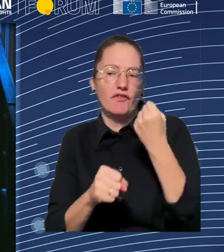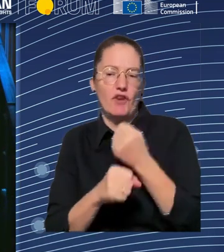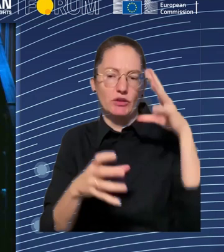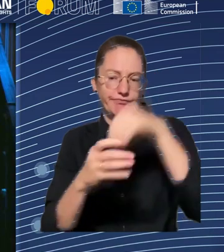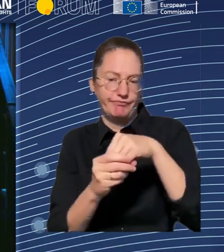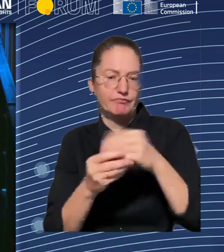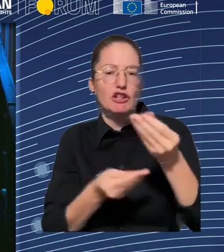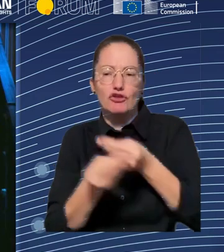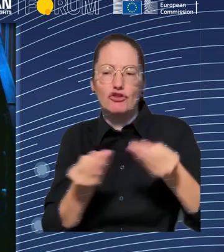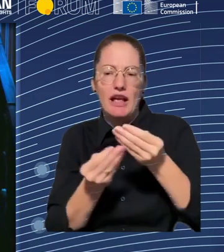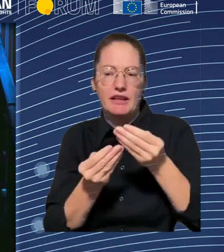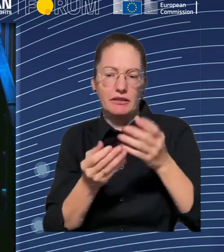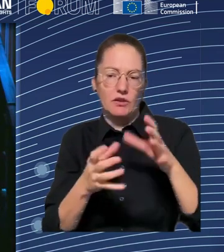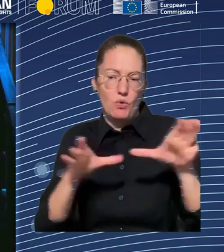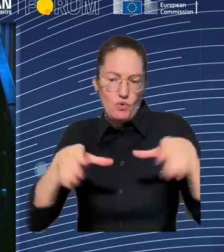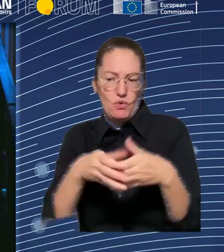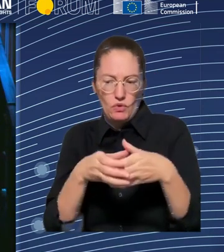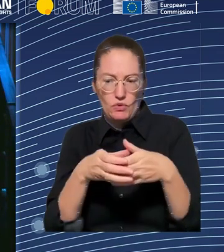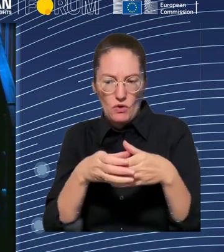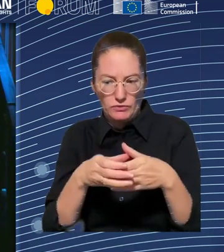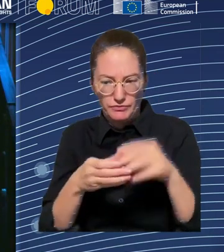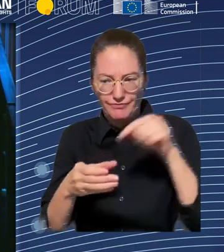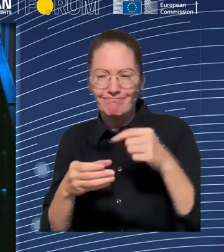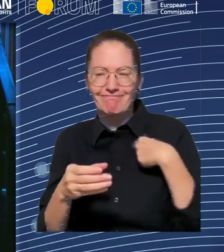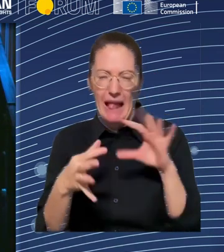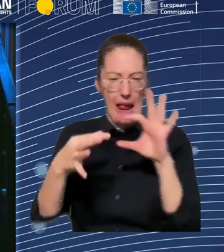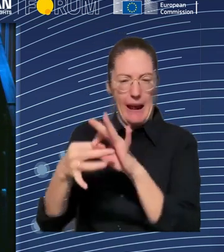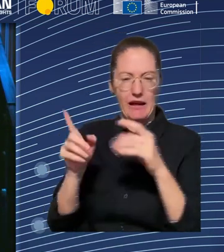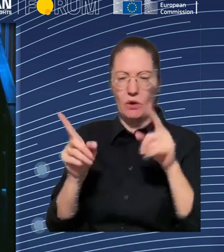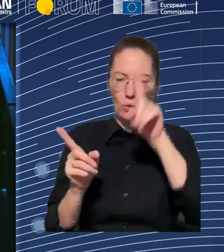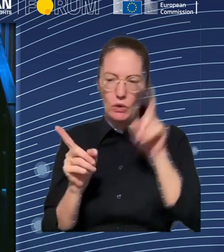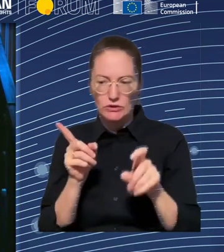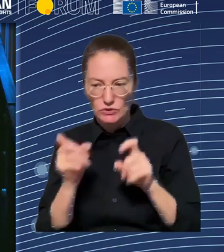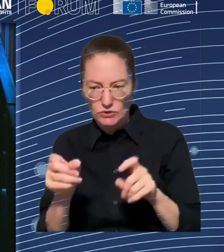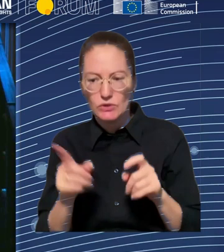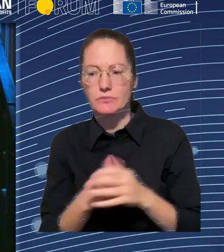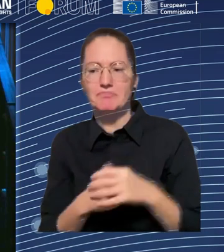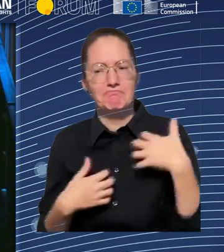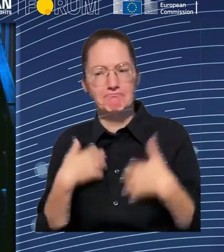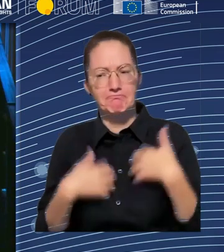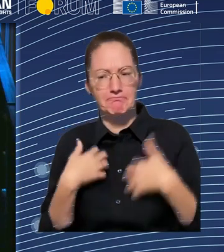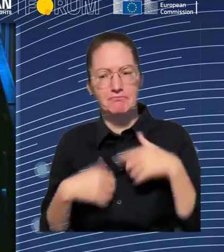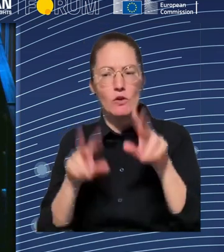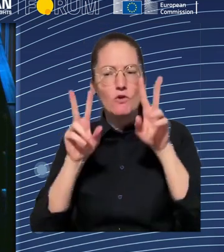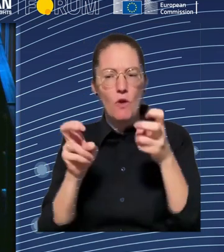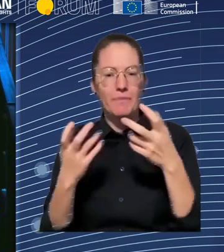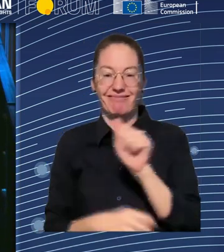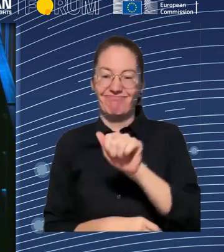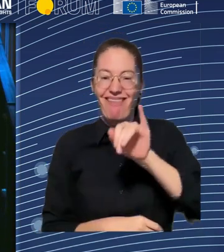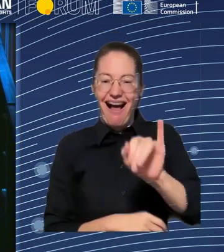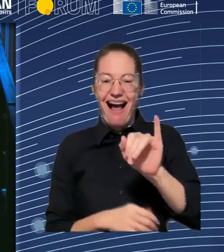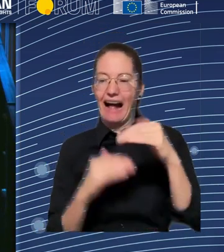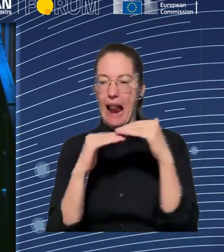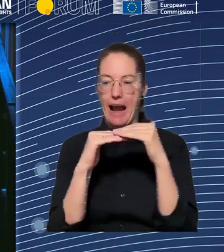in traditional workplaces, when I talk to companies, they say, and if they're larger companies, they say they have 20,000, 30,000 employees,